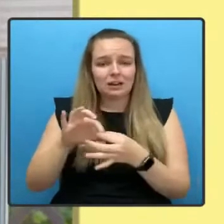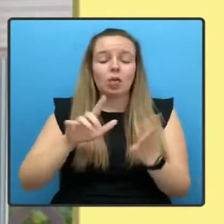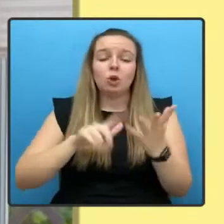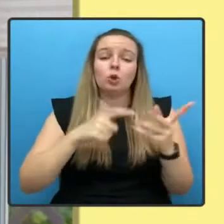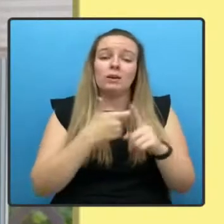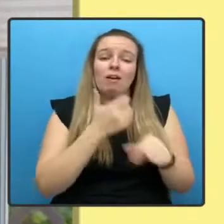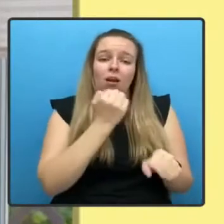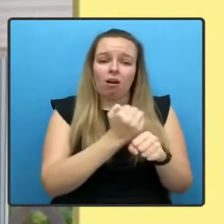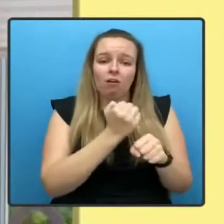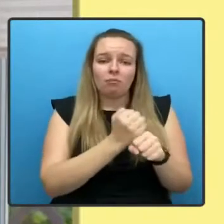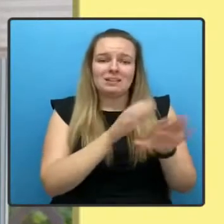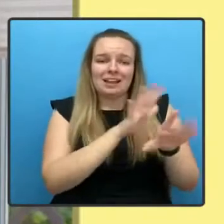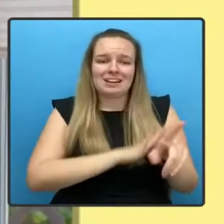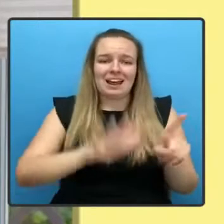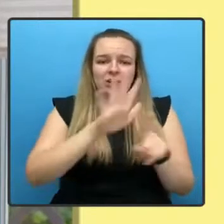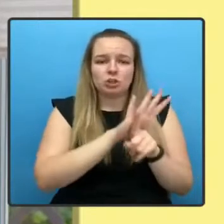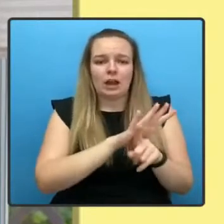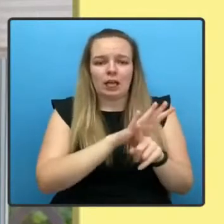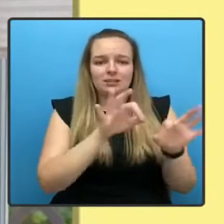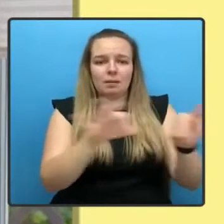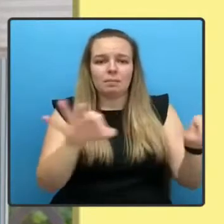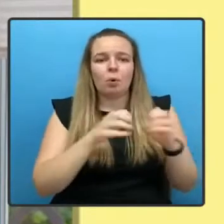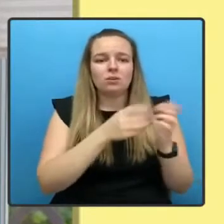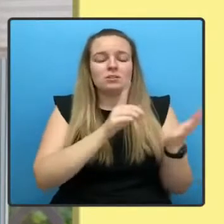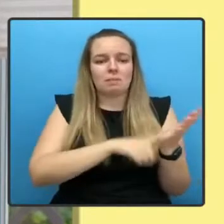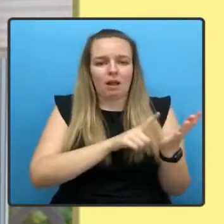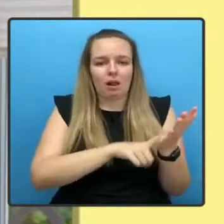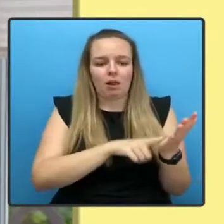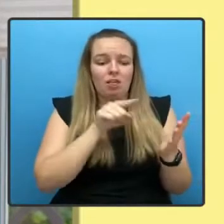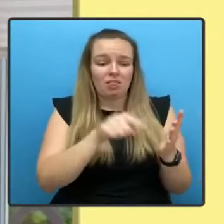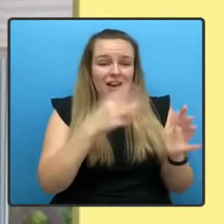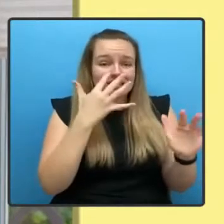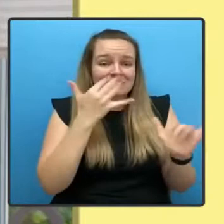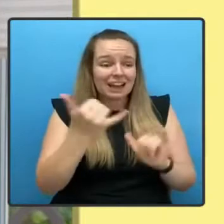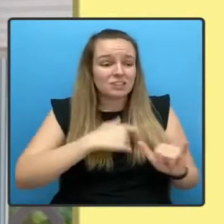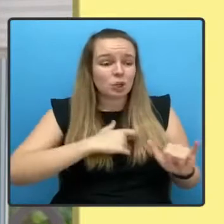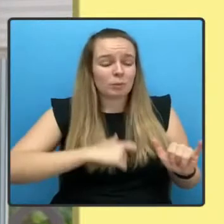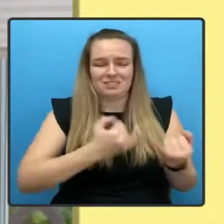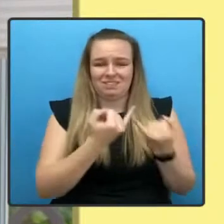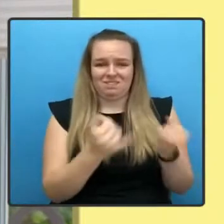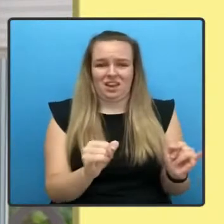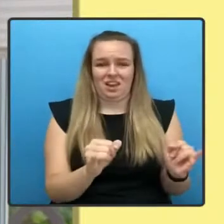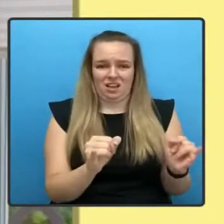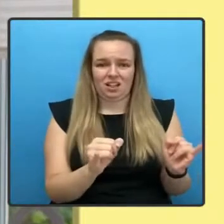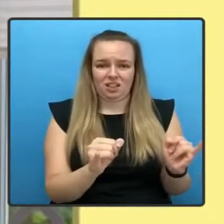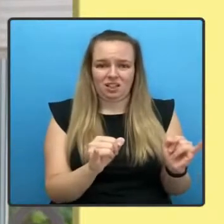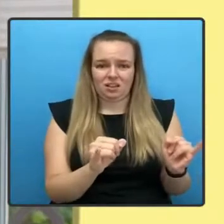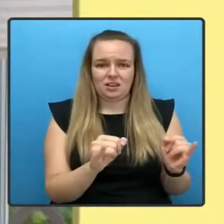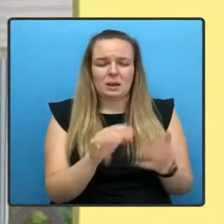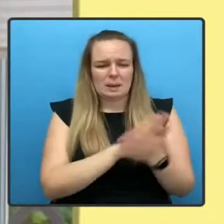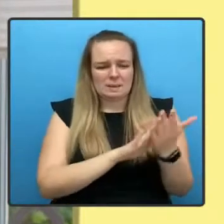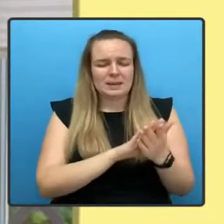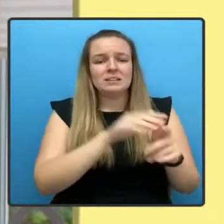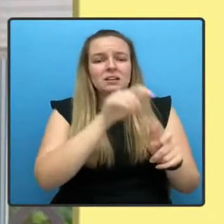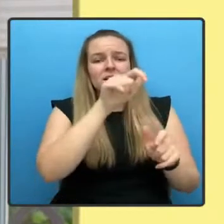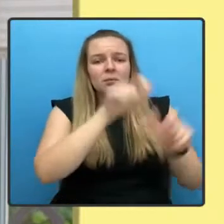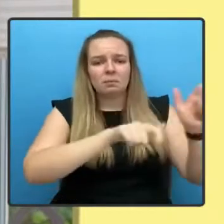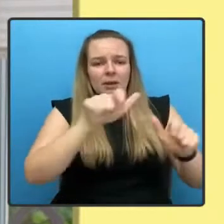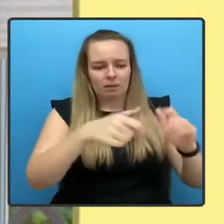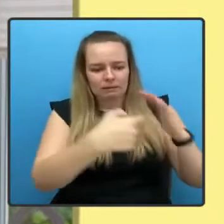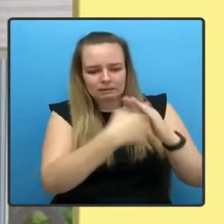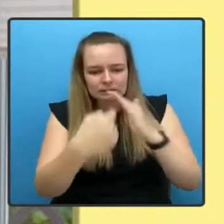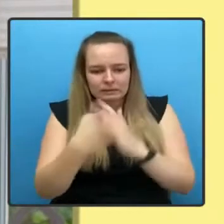fails that basic test of humanity. It could criminalise those seeking sanctuary from oppression